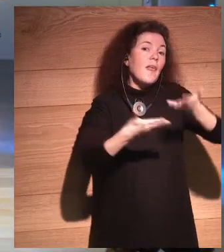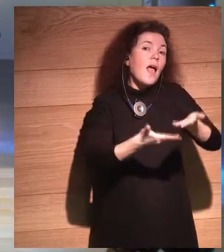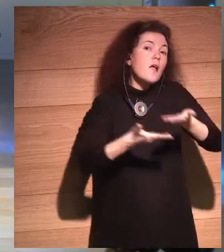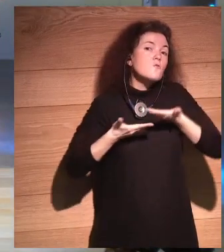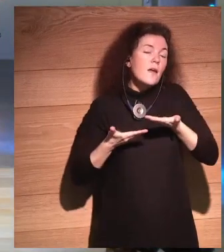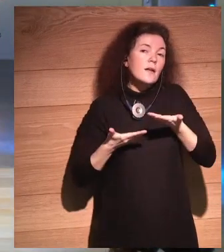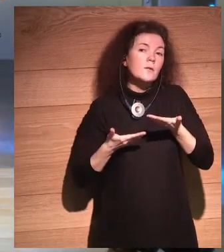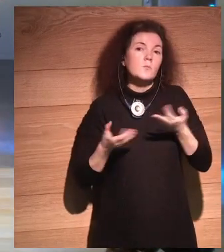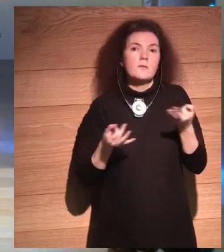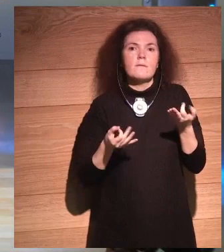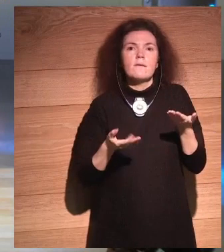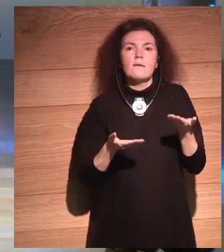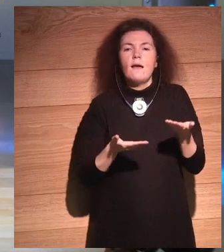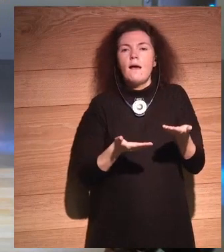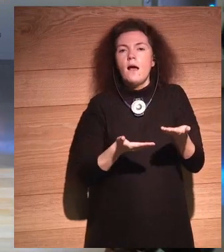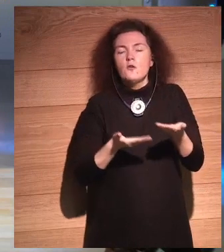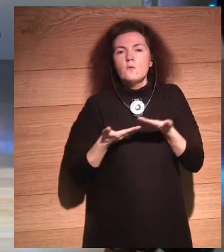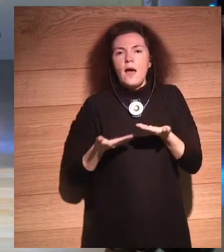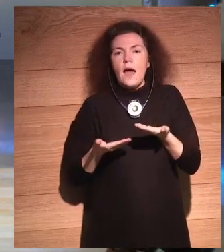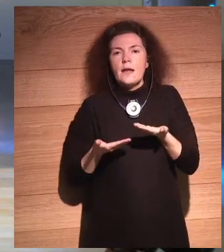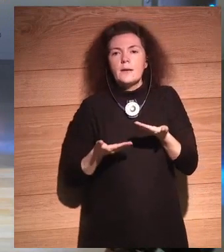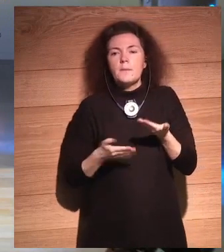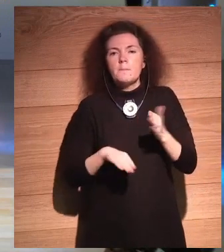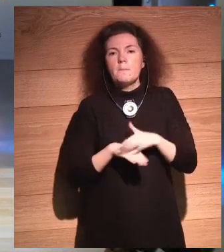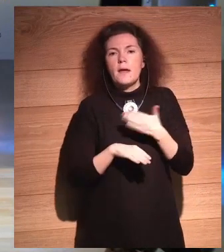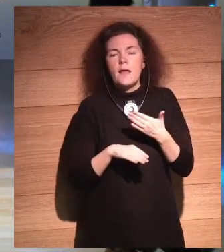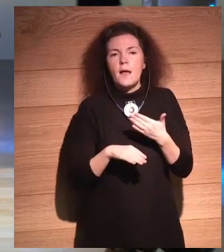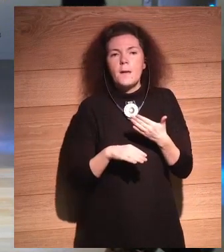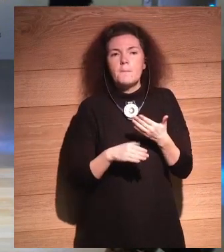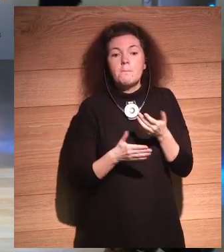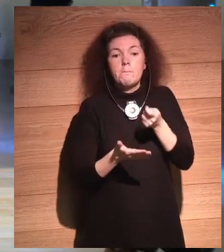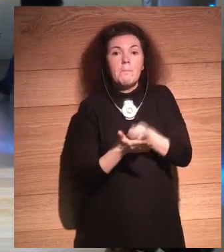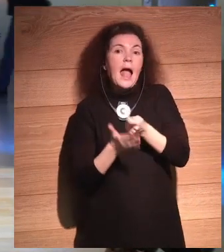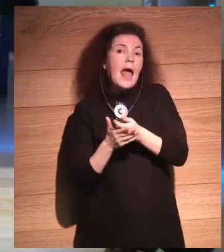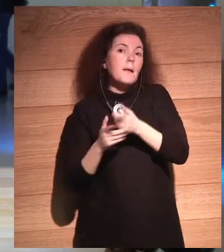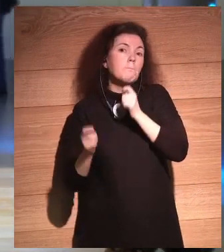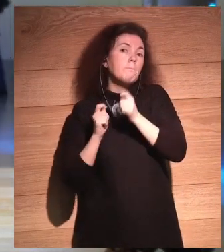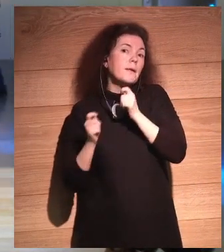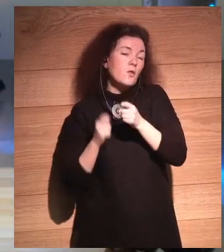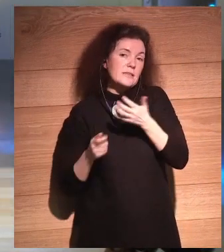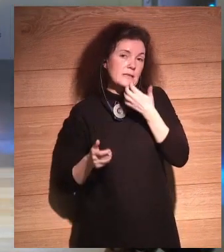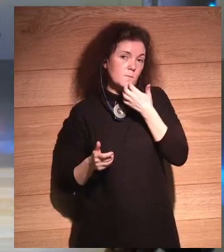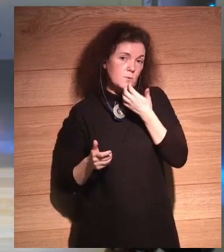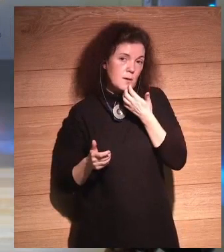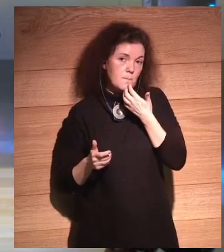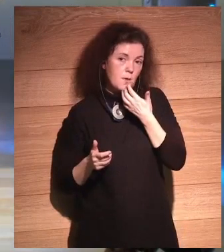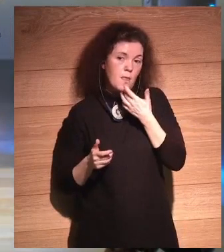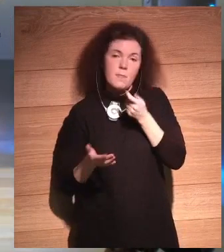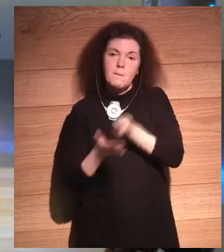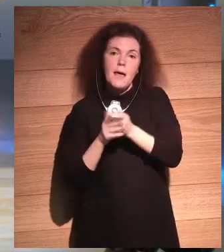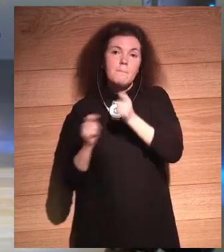Make them pay for 30,000 journalists in Europe to work and get paid by Facebook but stay where they are.